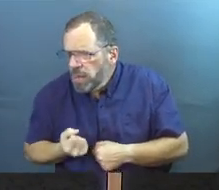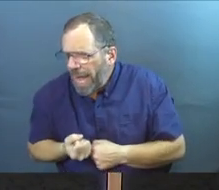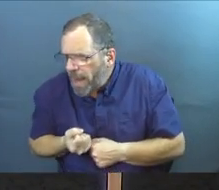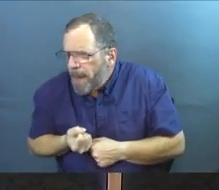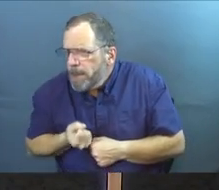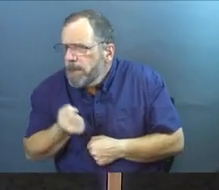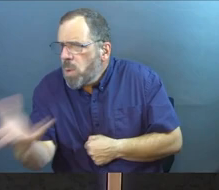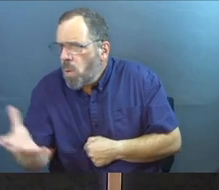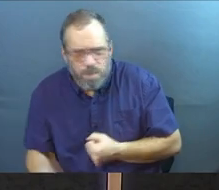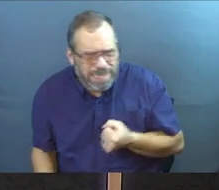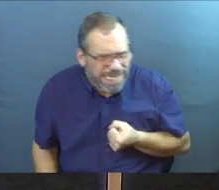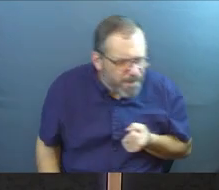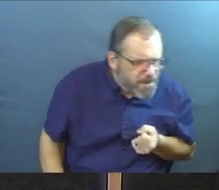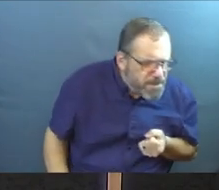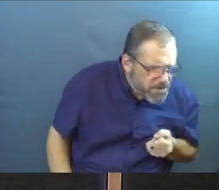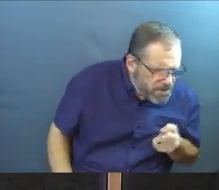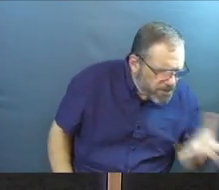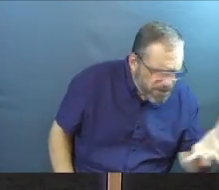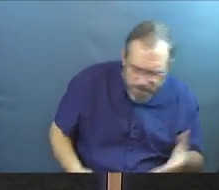should do better.